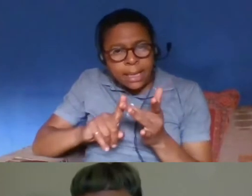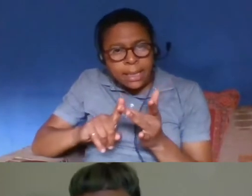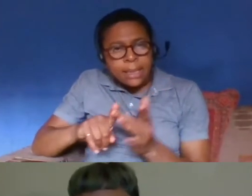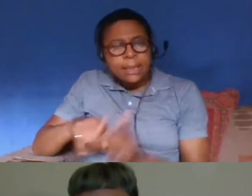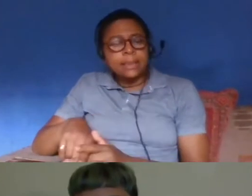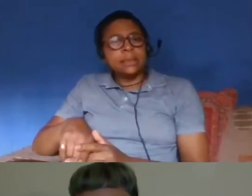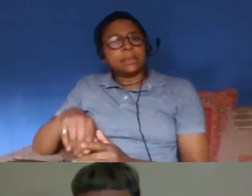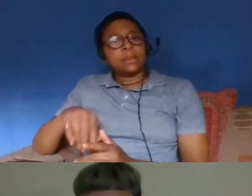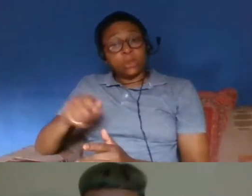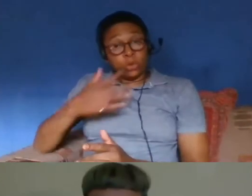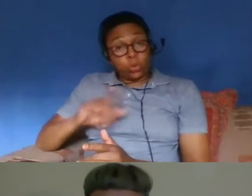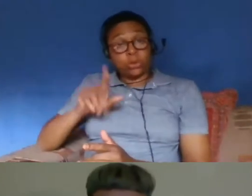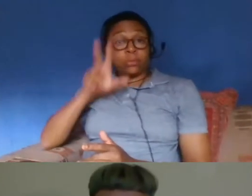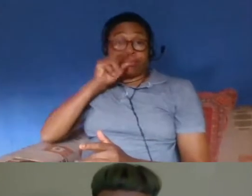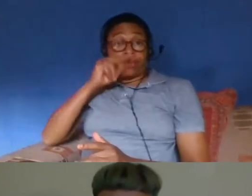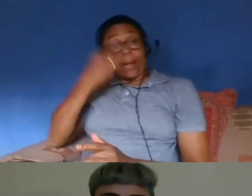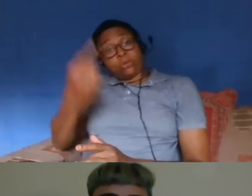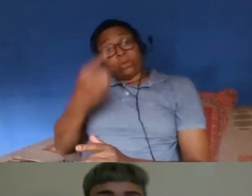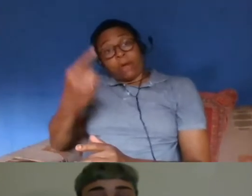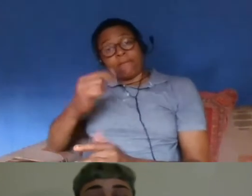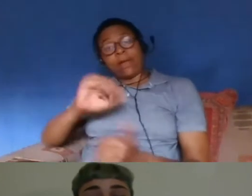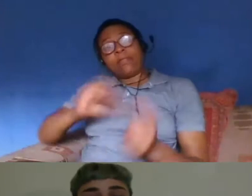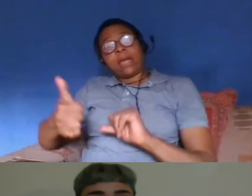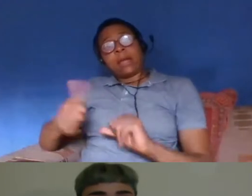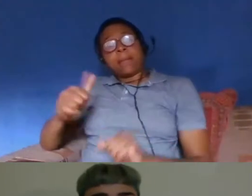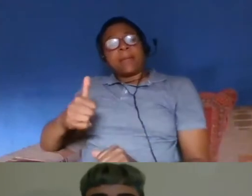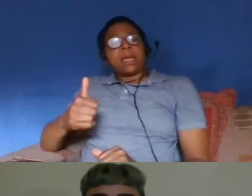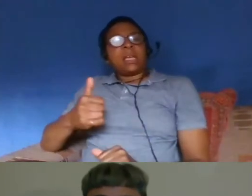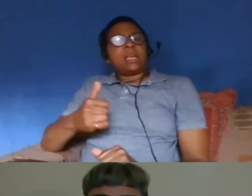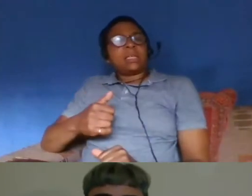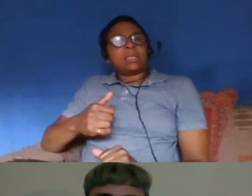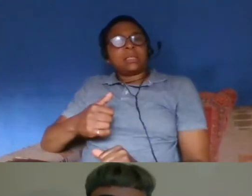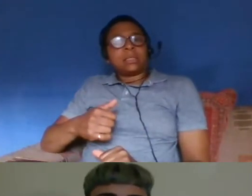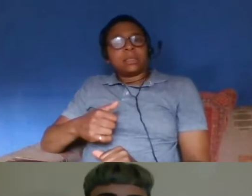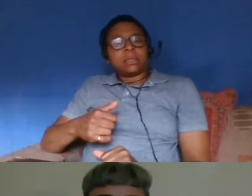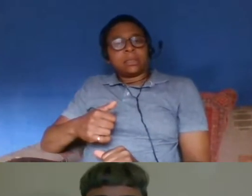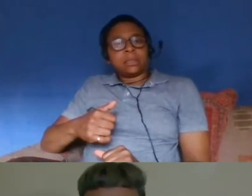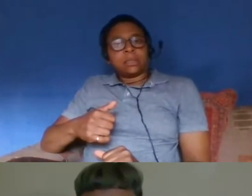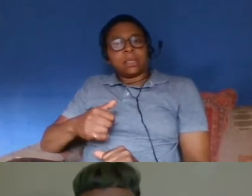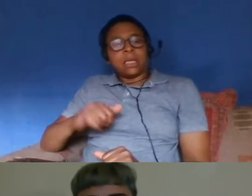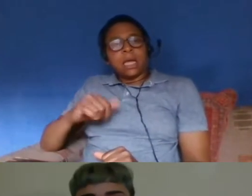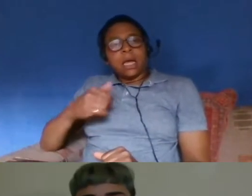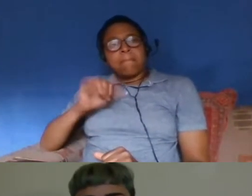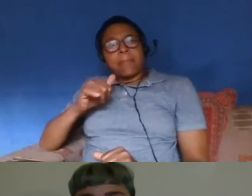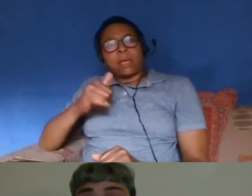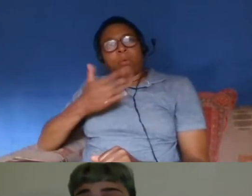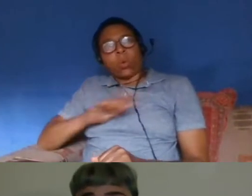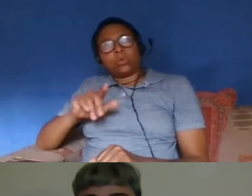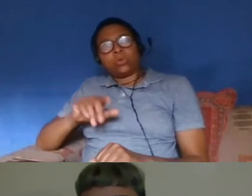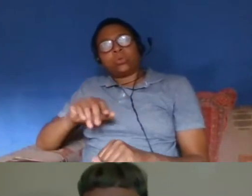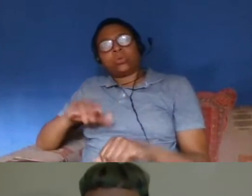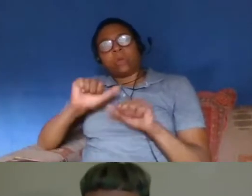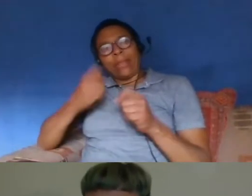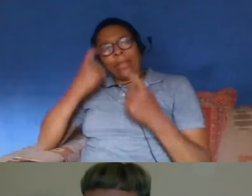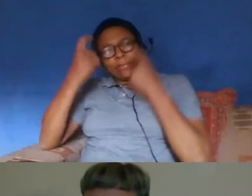to the speakers uh and then i'd like just it feels like we've got to a bit of a gloomy point so i'd like to just end by thinking a bit about what we can do